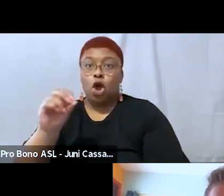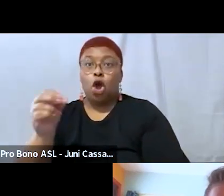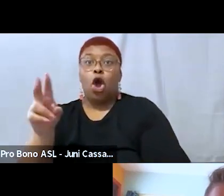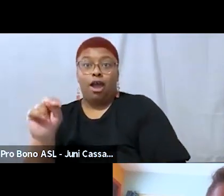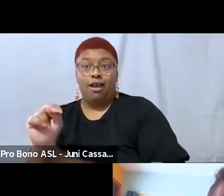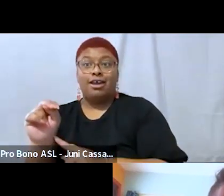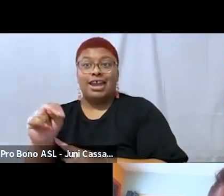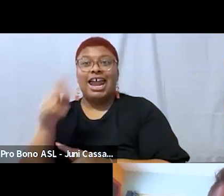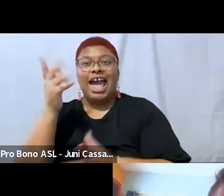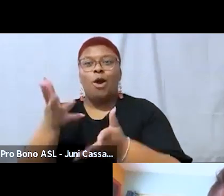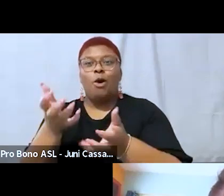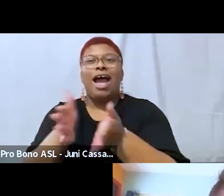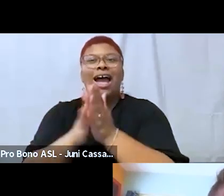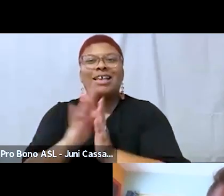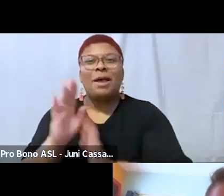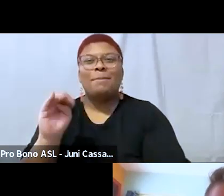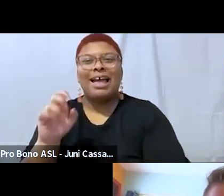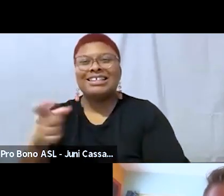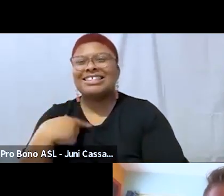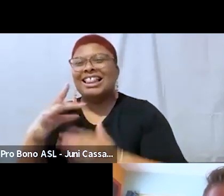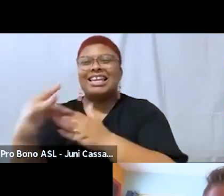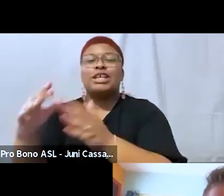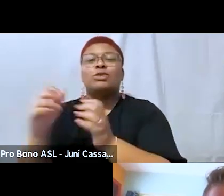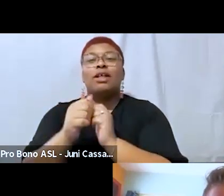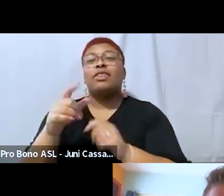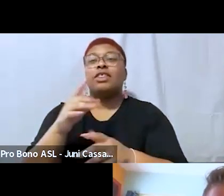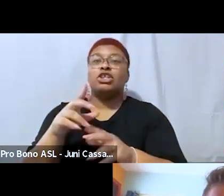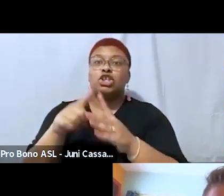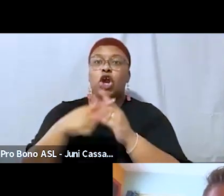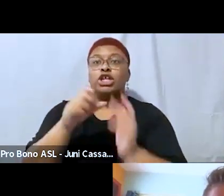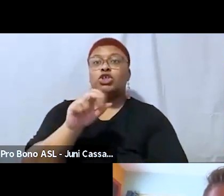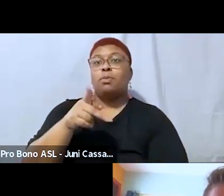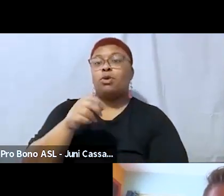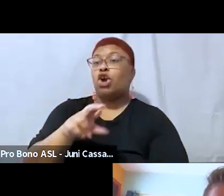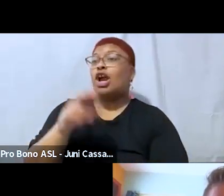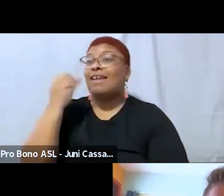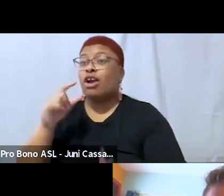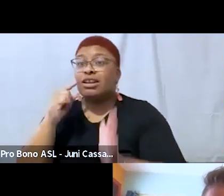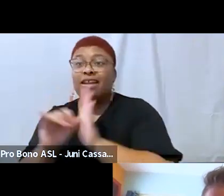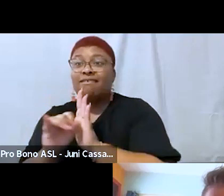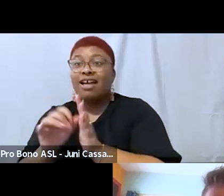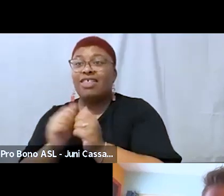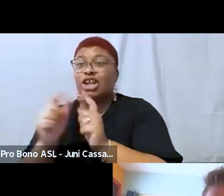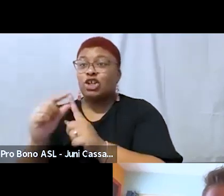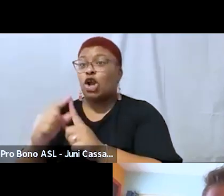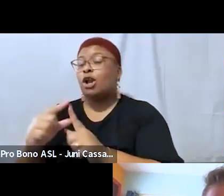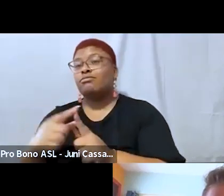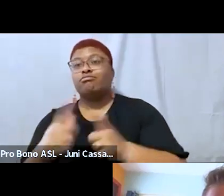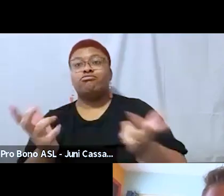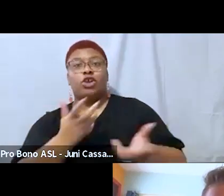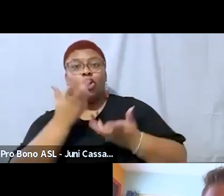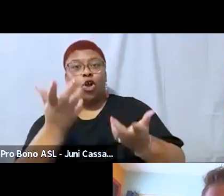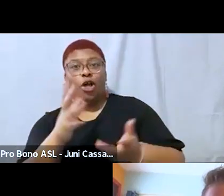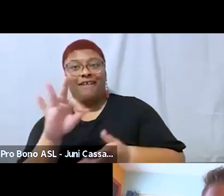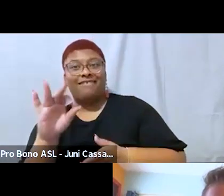to lead us in the super and any of you who identify with that term yourself to call back with the fat so we can just practice that a